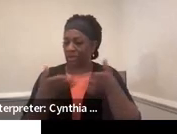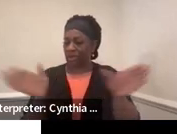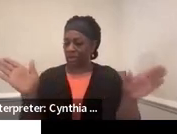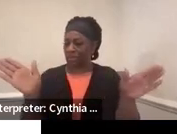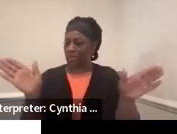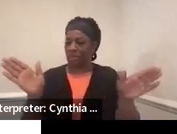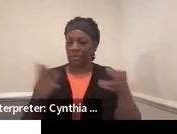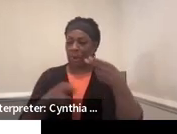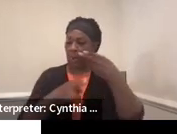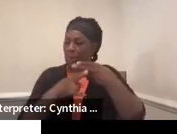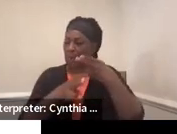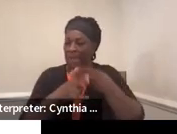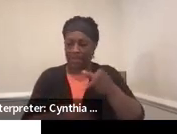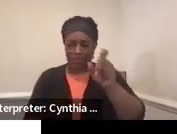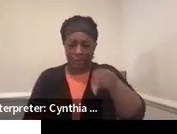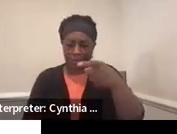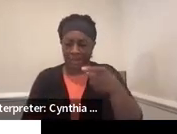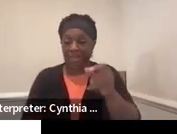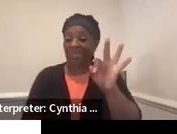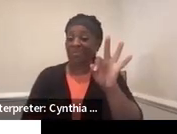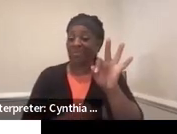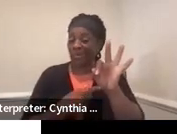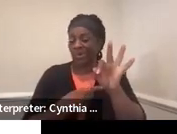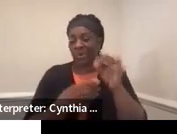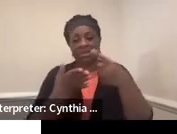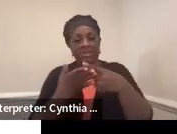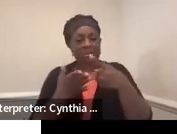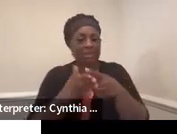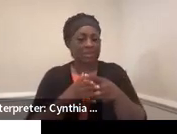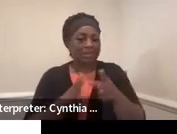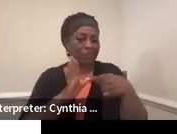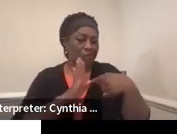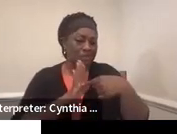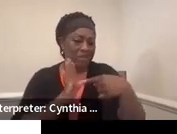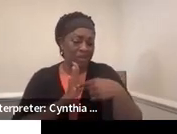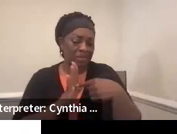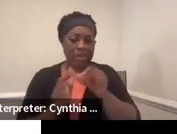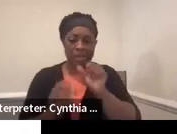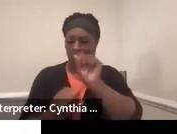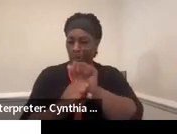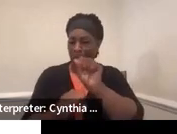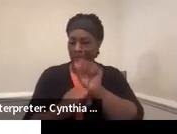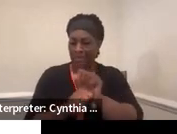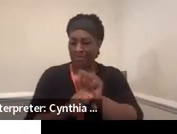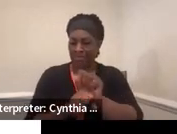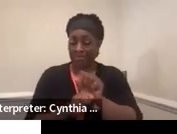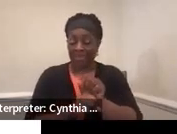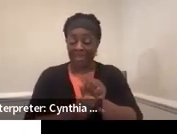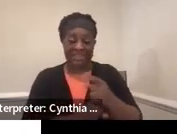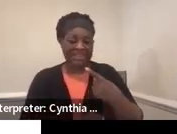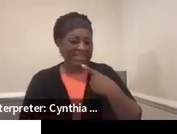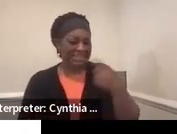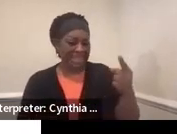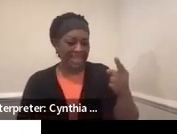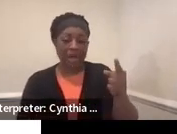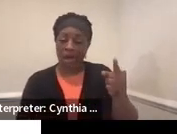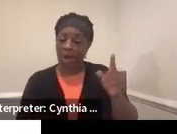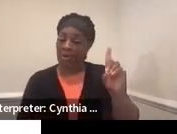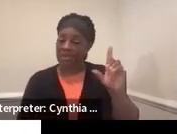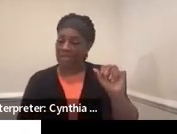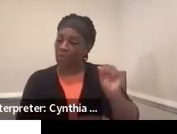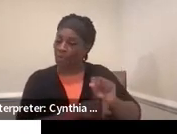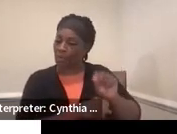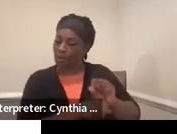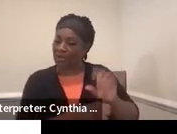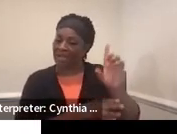institution. If we were talking about employment, instead of saying, you know, that Dan will get a